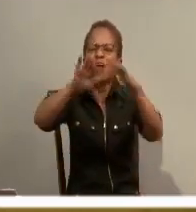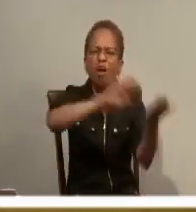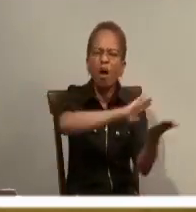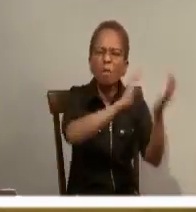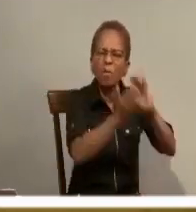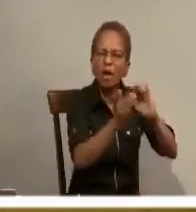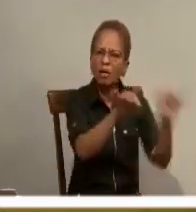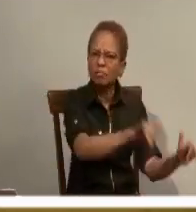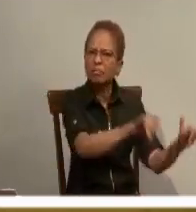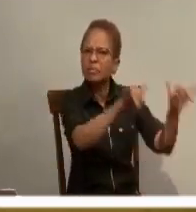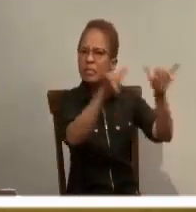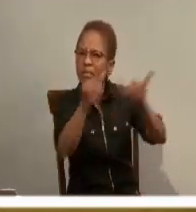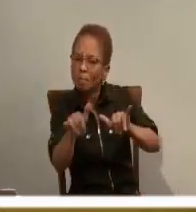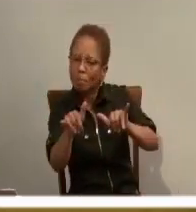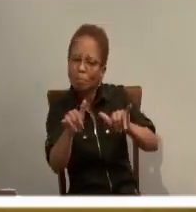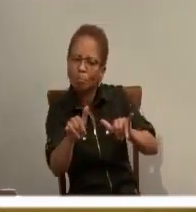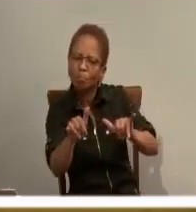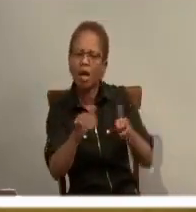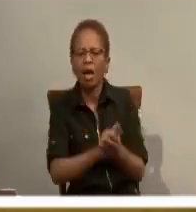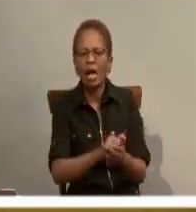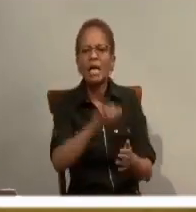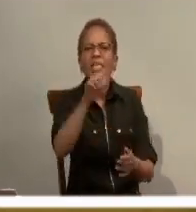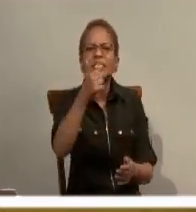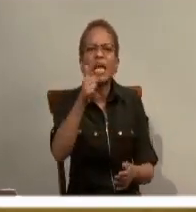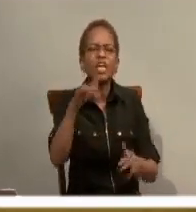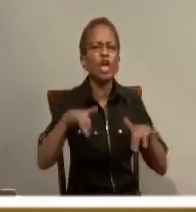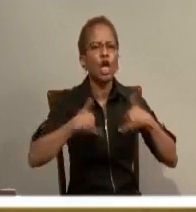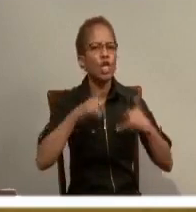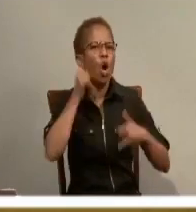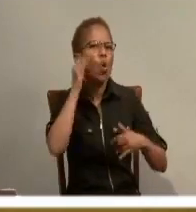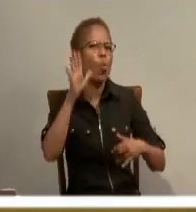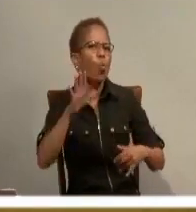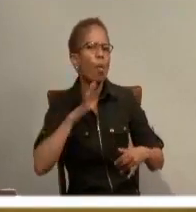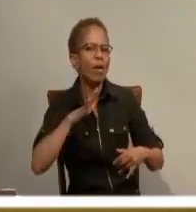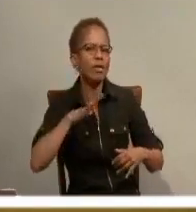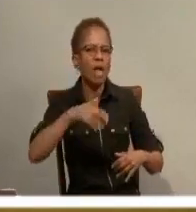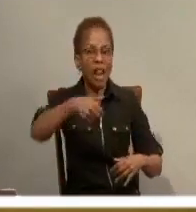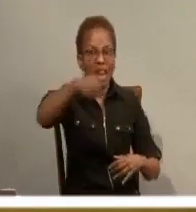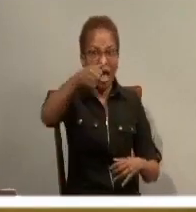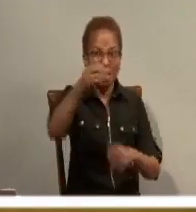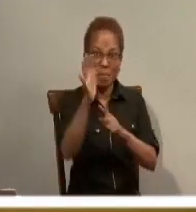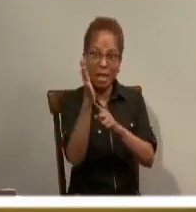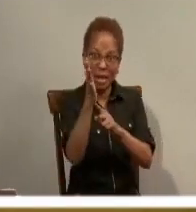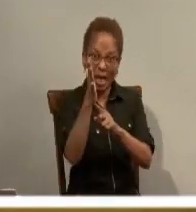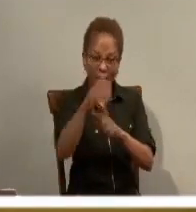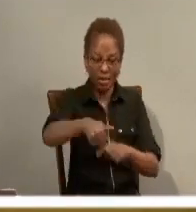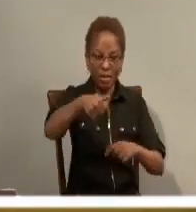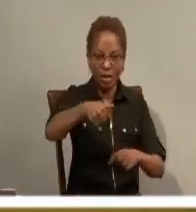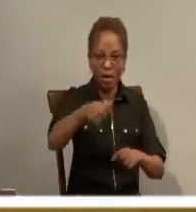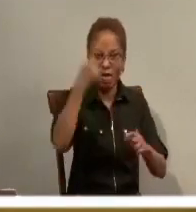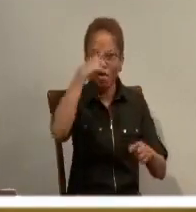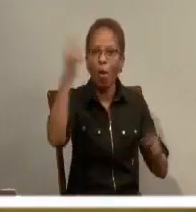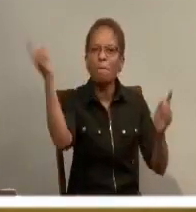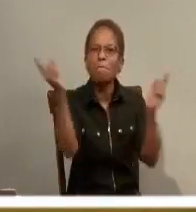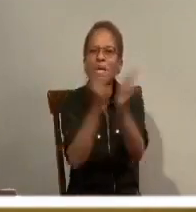this. Ten bridesmaids took their lamps and went to meet the bridegroom.